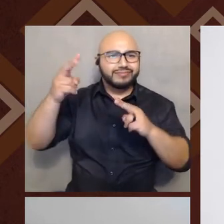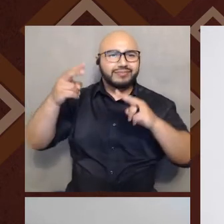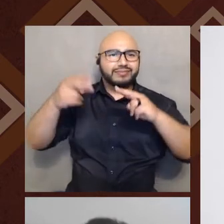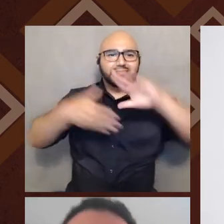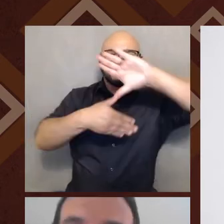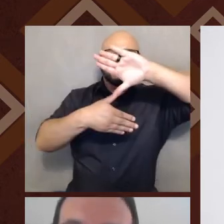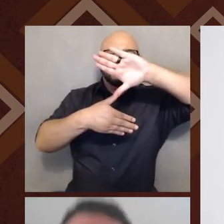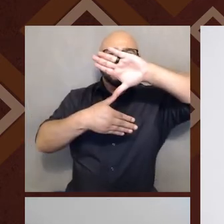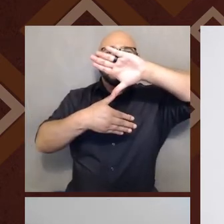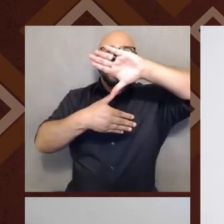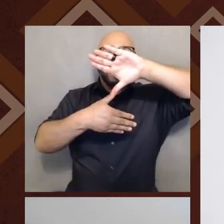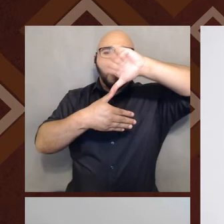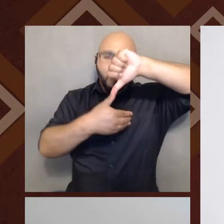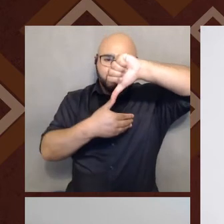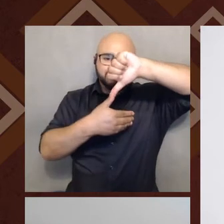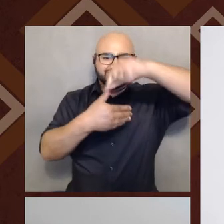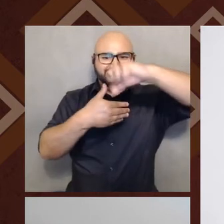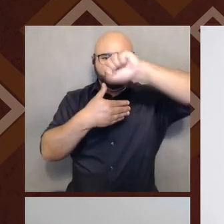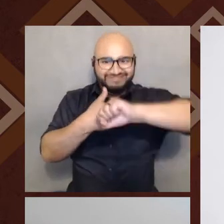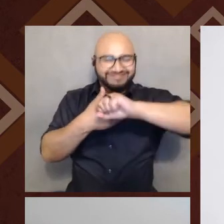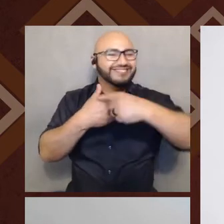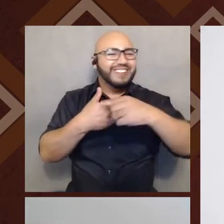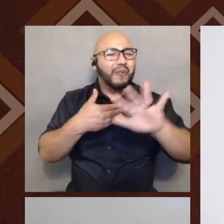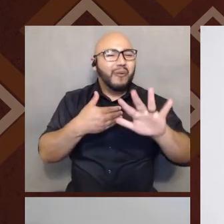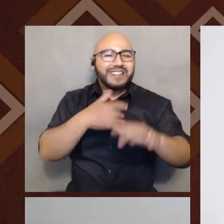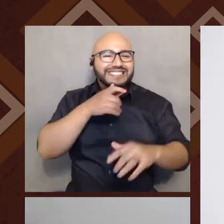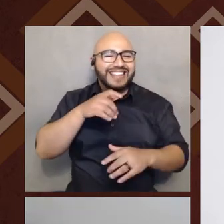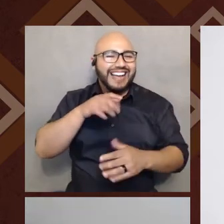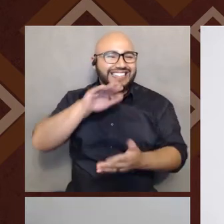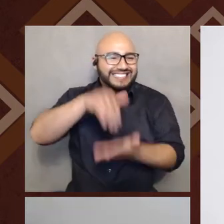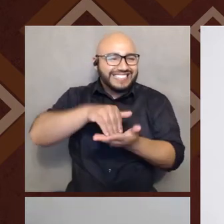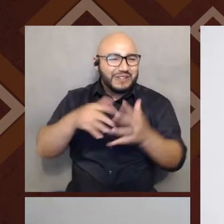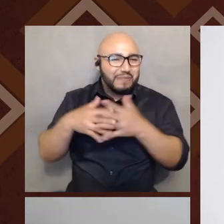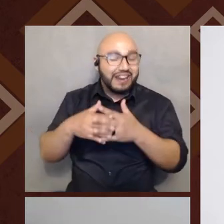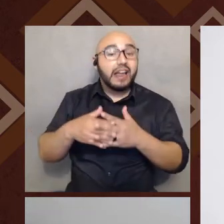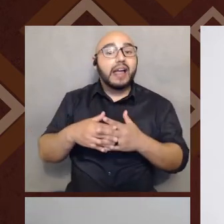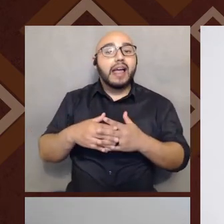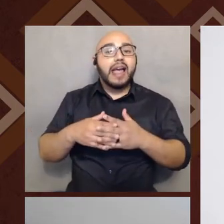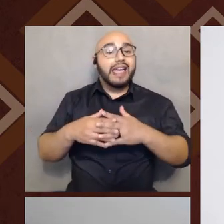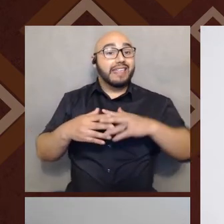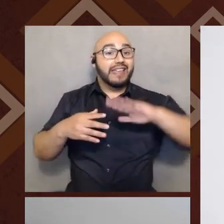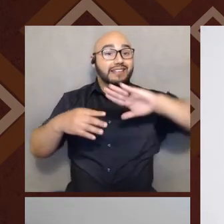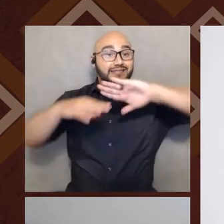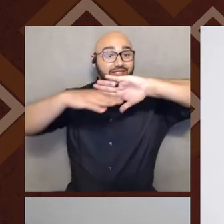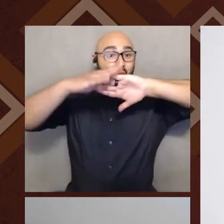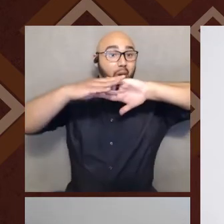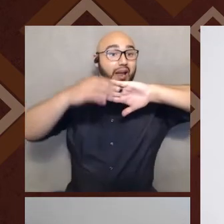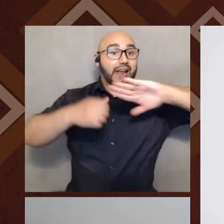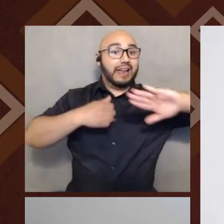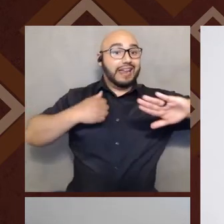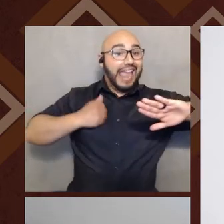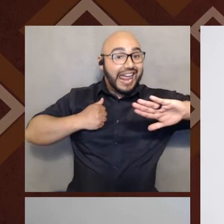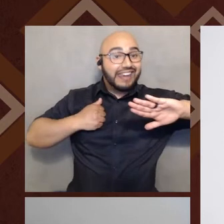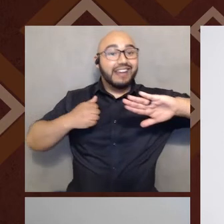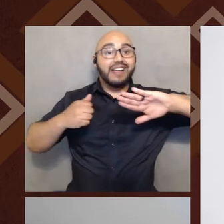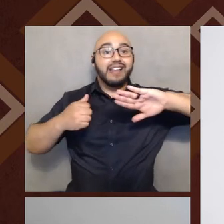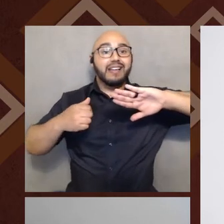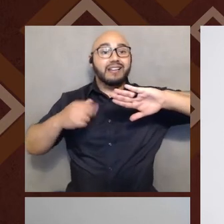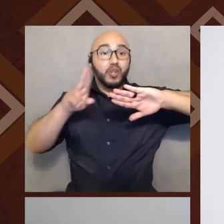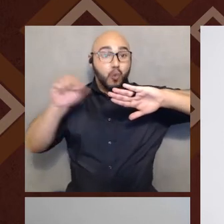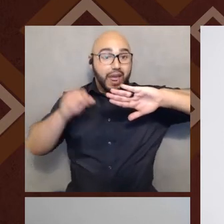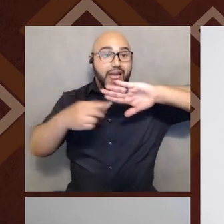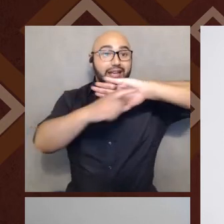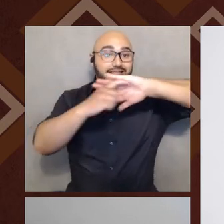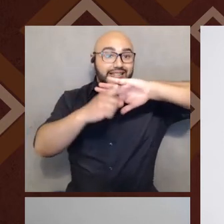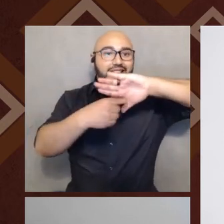in Central America. Um, Canada, the U S and Mexico are North America. Um, and then all these nations within Central and South America